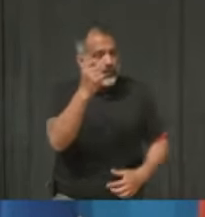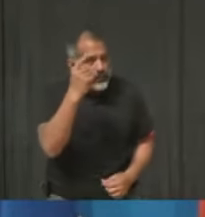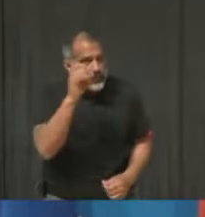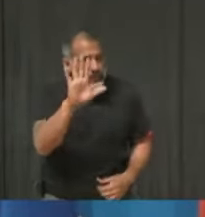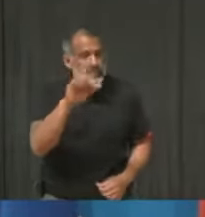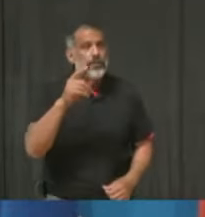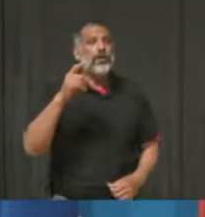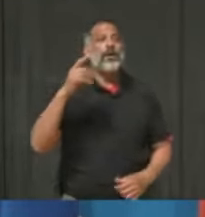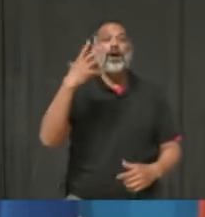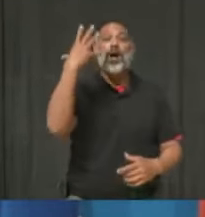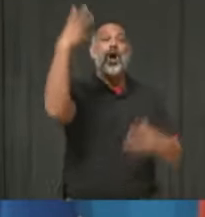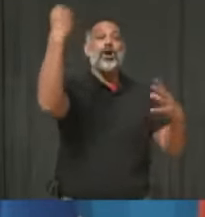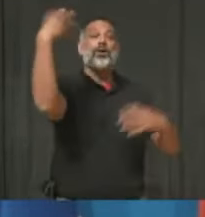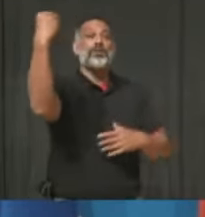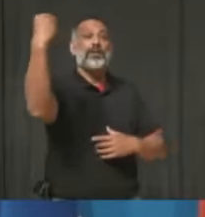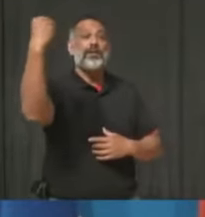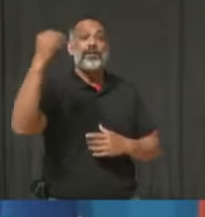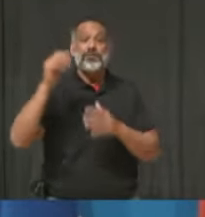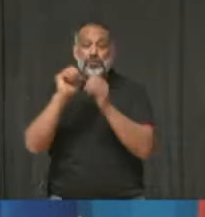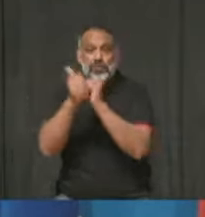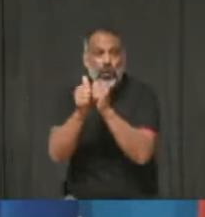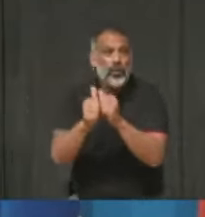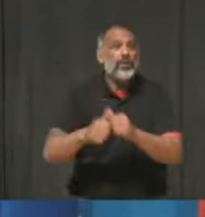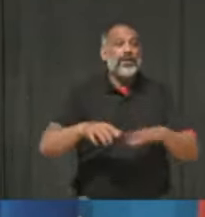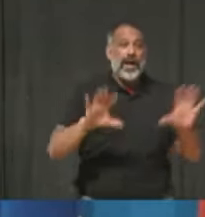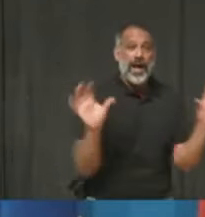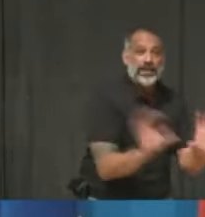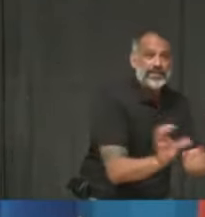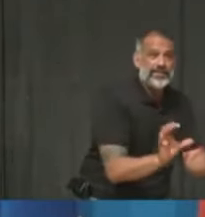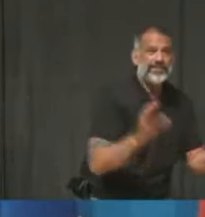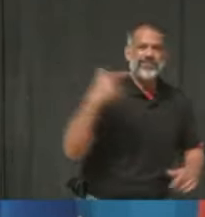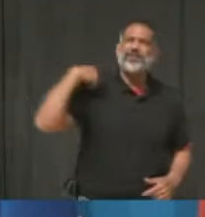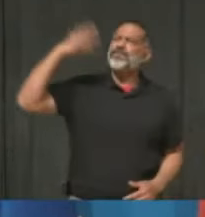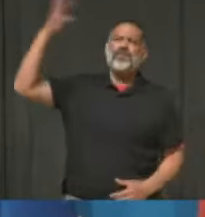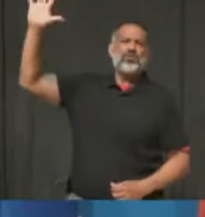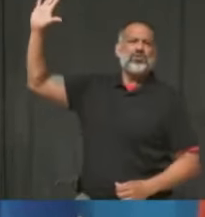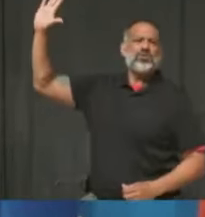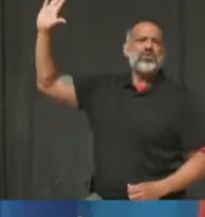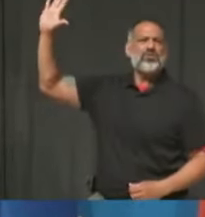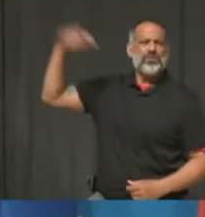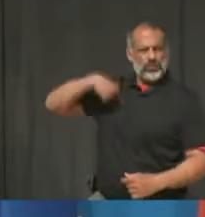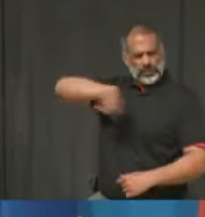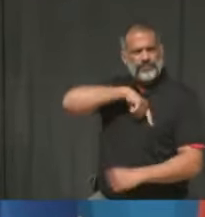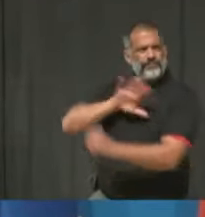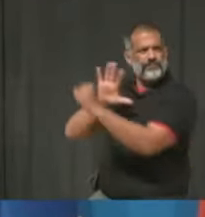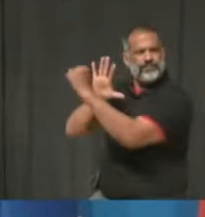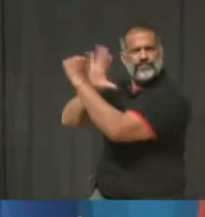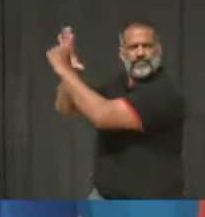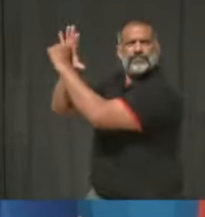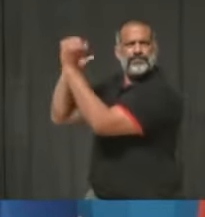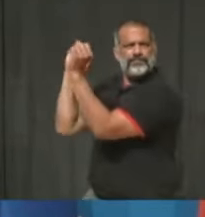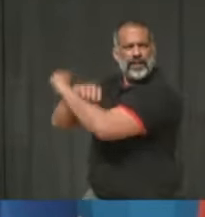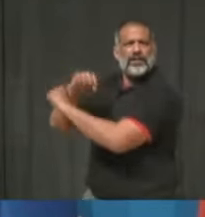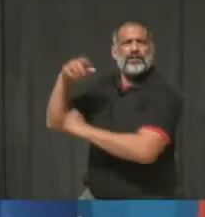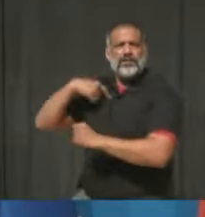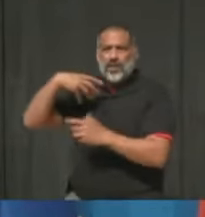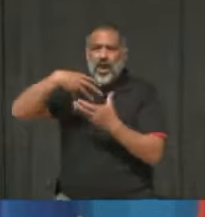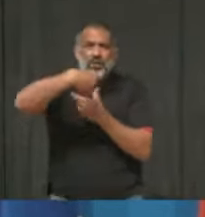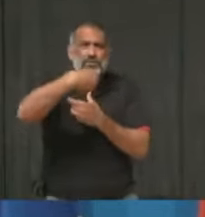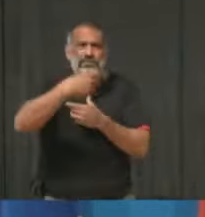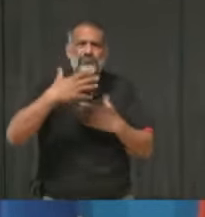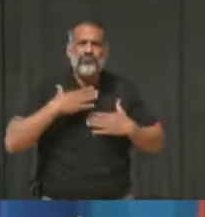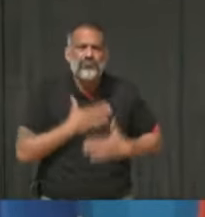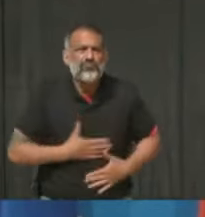recreation are lifted. Outdoor recreation is essential to the physical and mental health of so many residents,